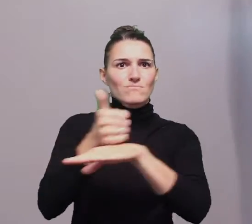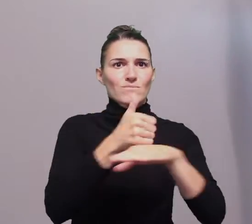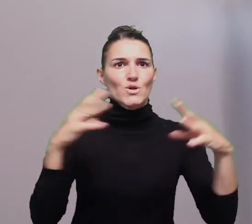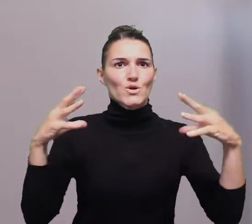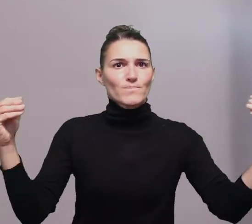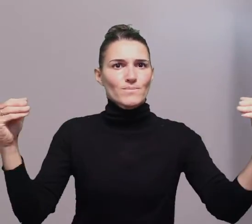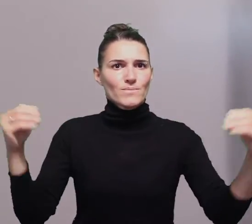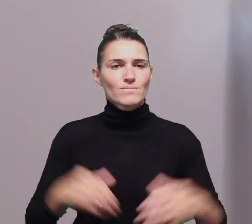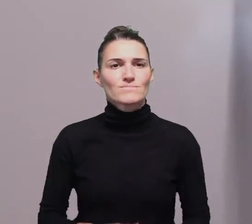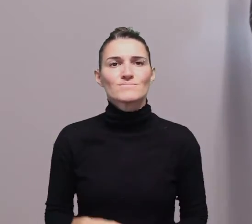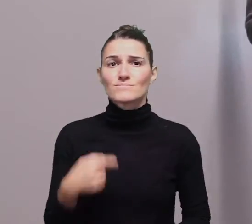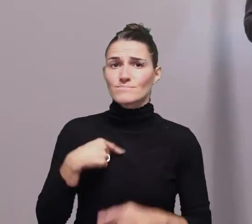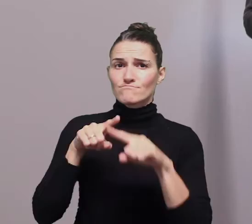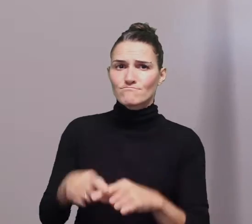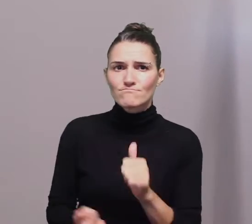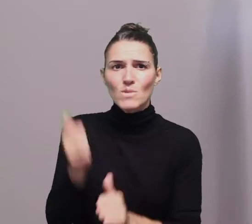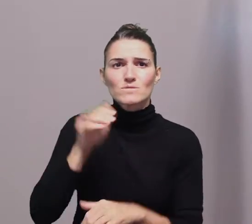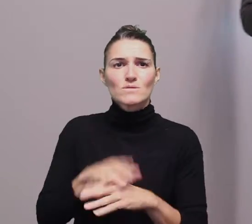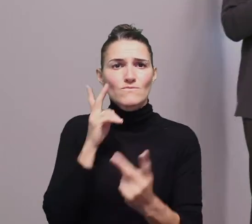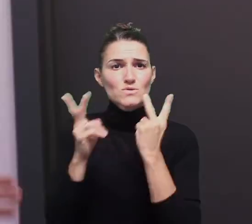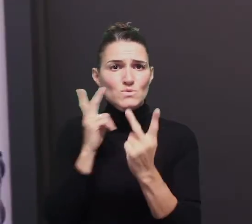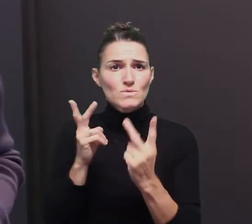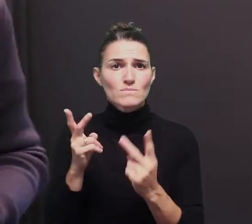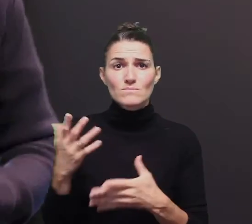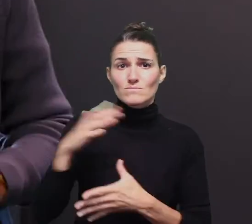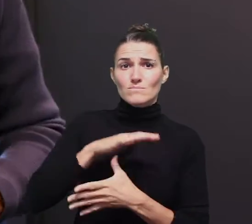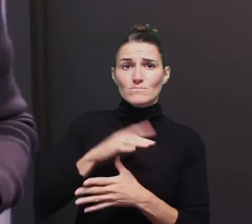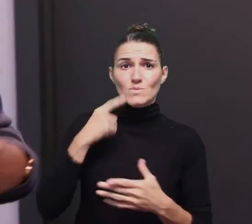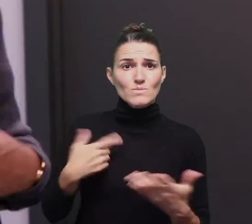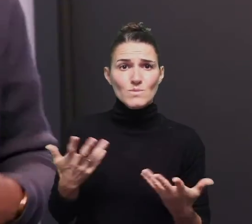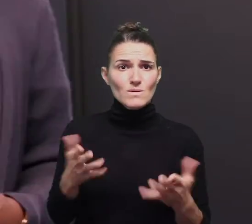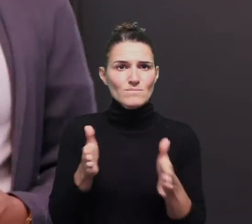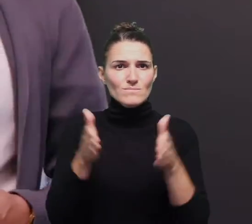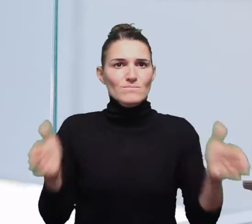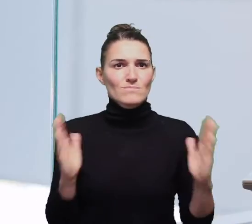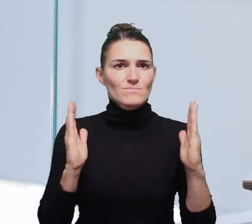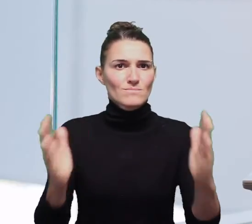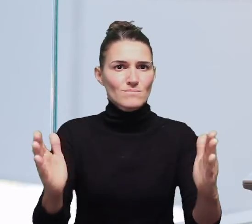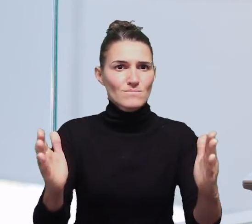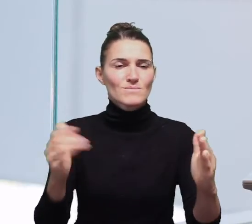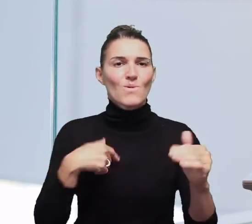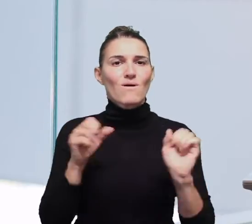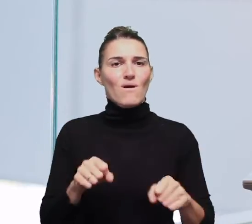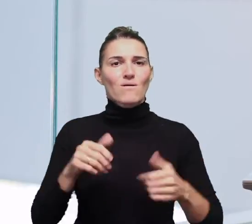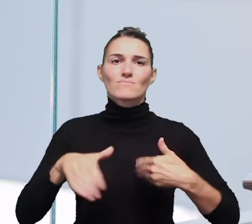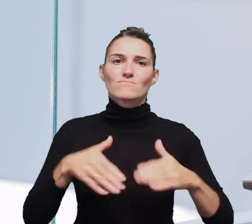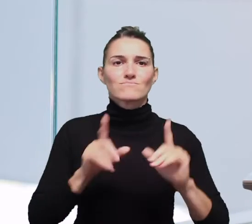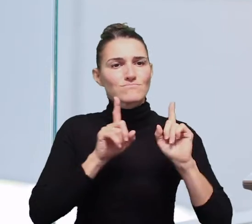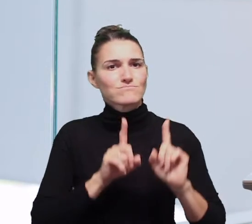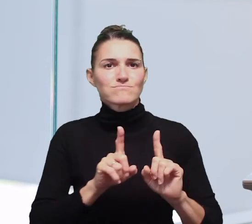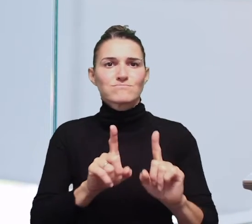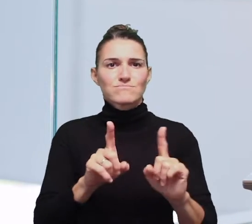rely heavily on visuals. So, for me, a priority is the wider hallways, so I'm able to communicate